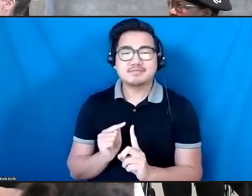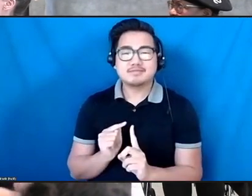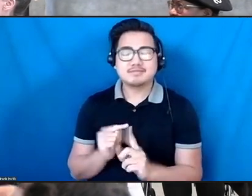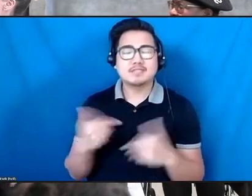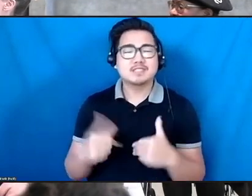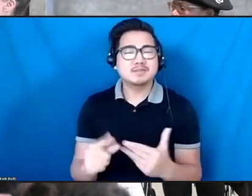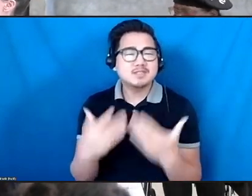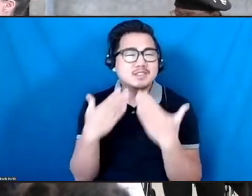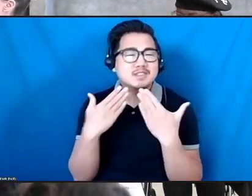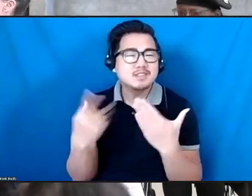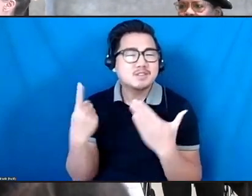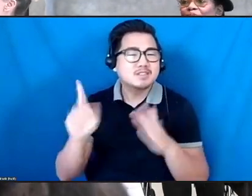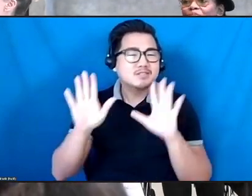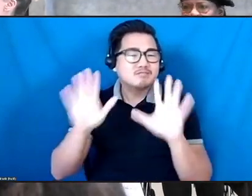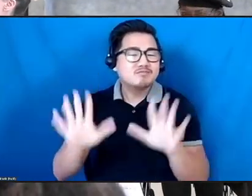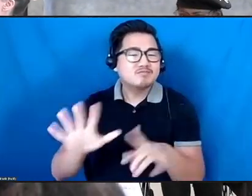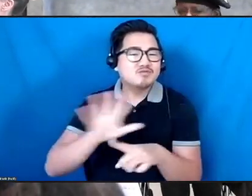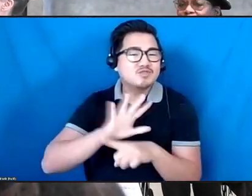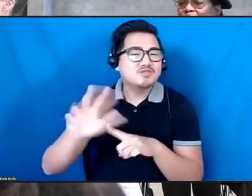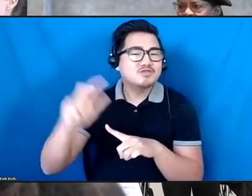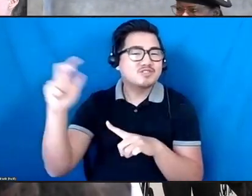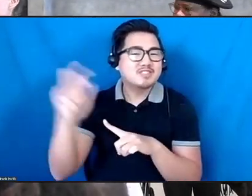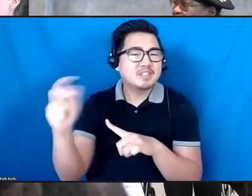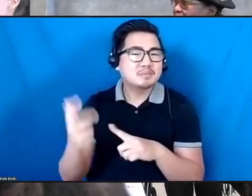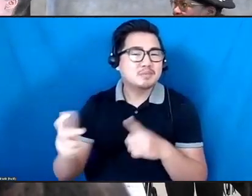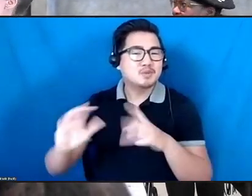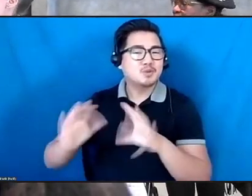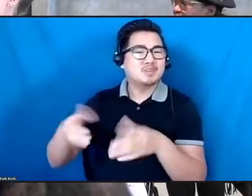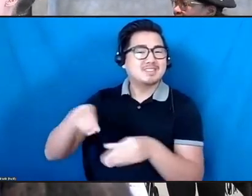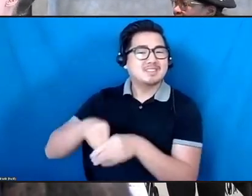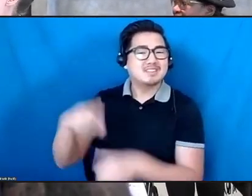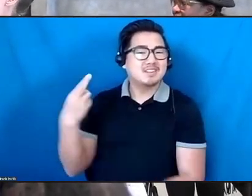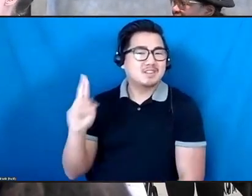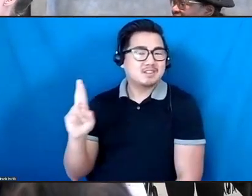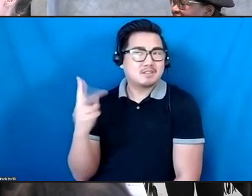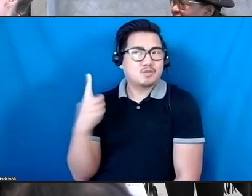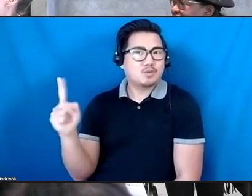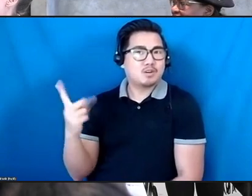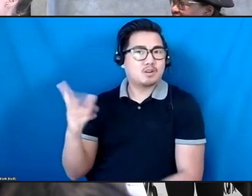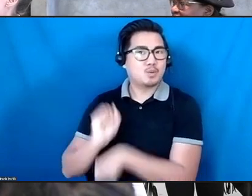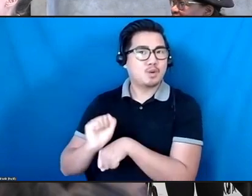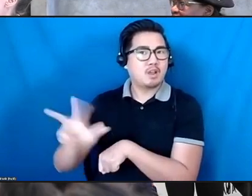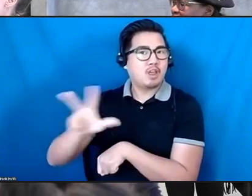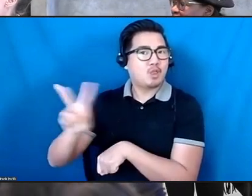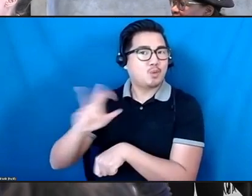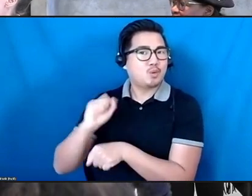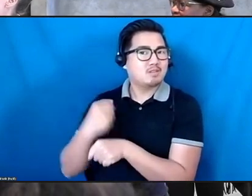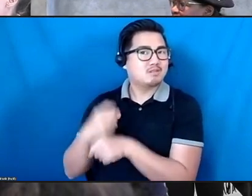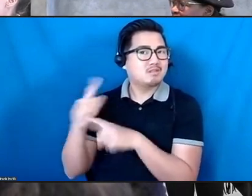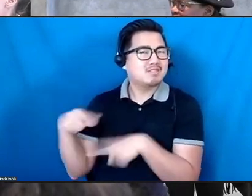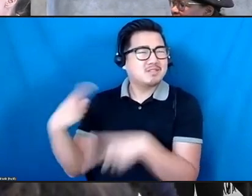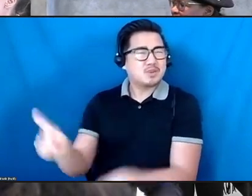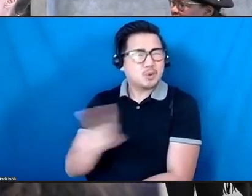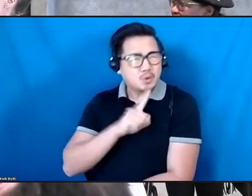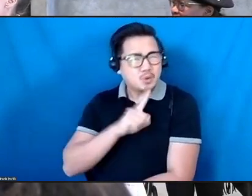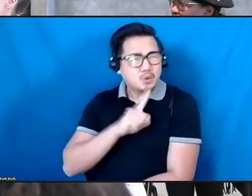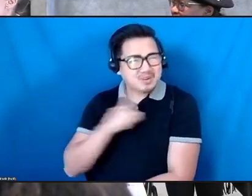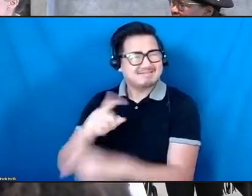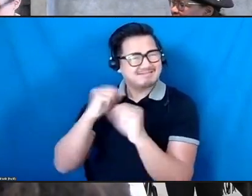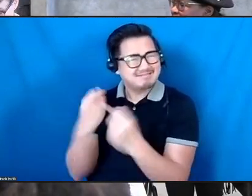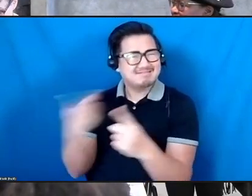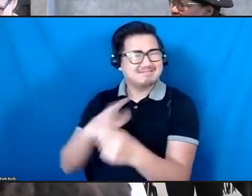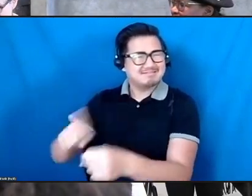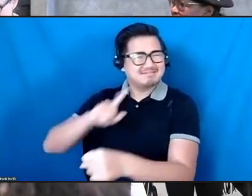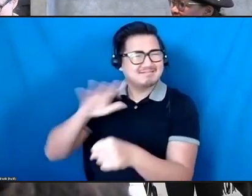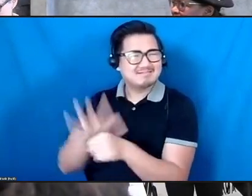HowlRound who have kept us together over these 32 years. They do this work with intention, with commitment, and they keep driving us forward.